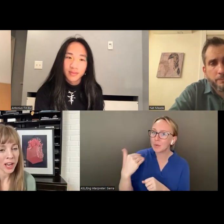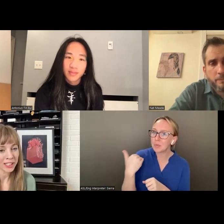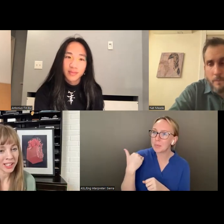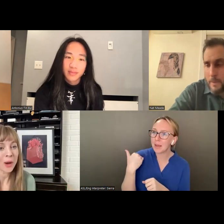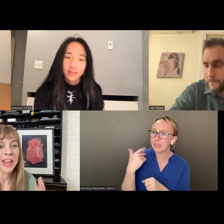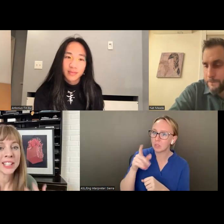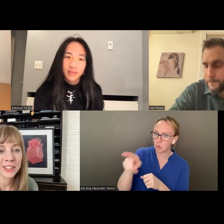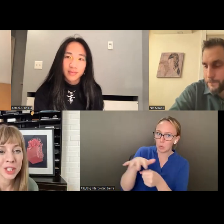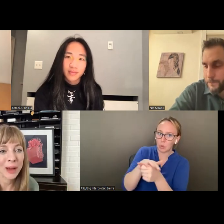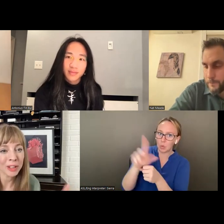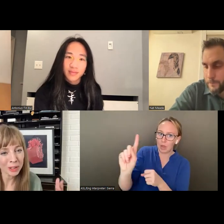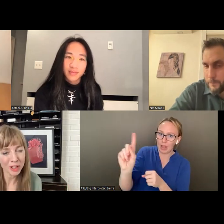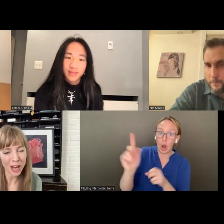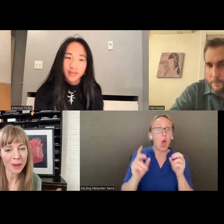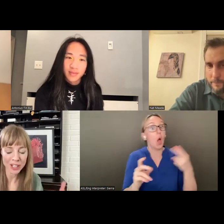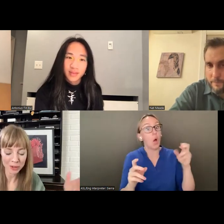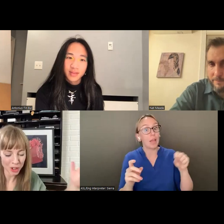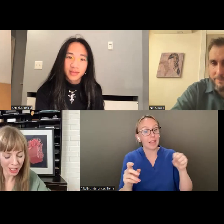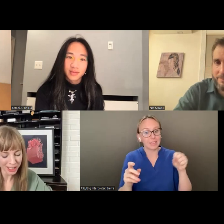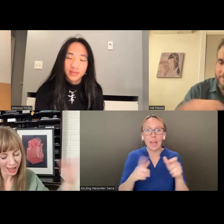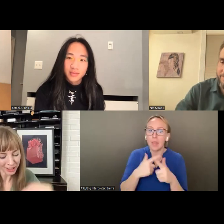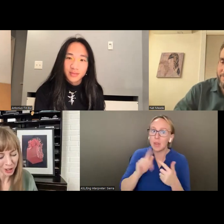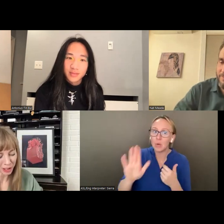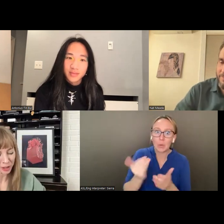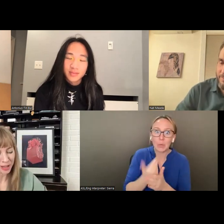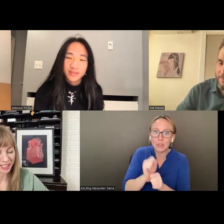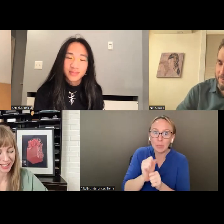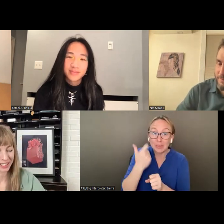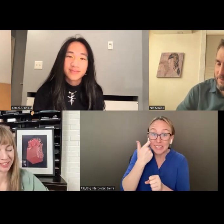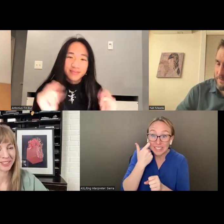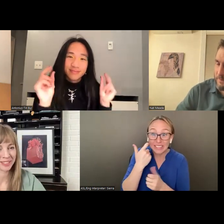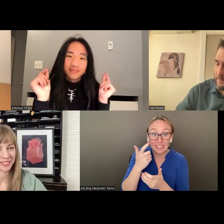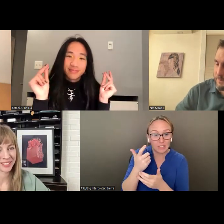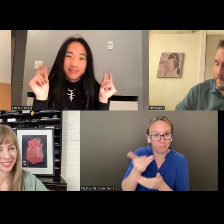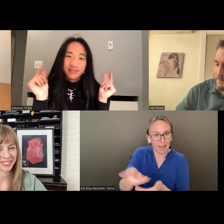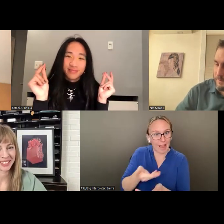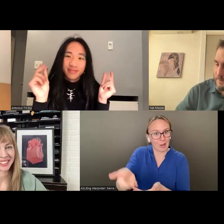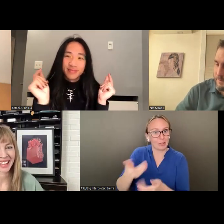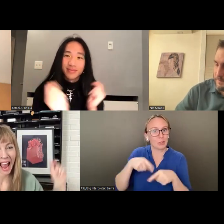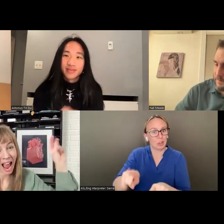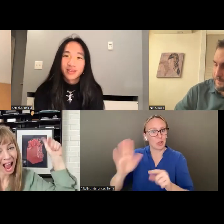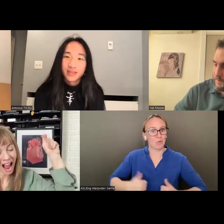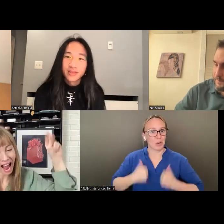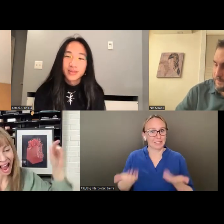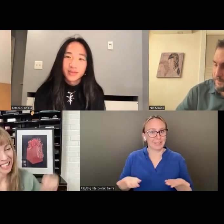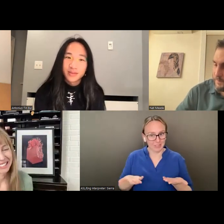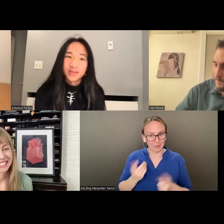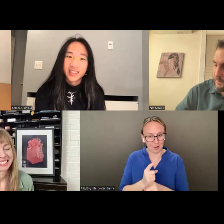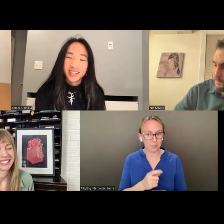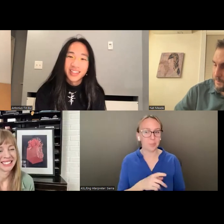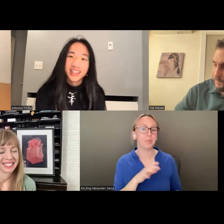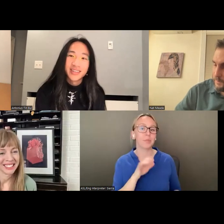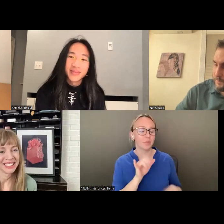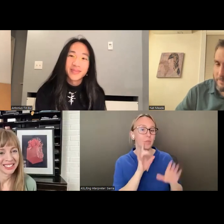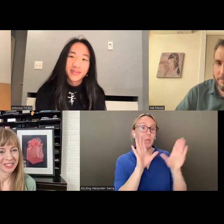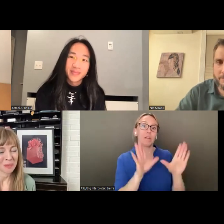are located now? And tell us about your new job that you had just gotten during your residency. Yeah, so it was a really wonderful